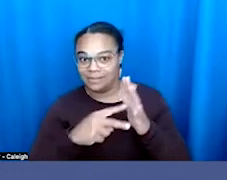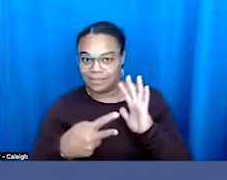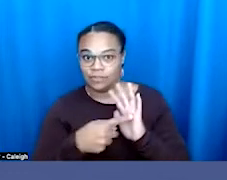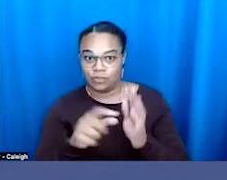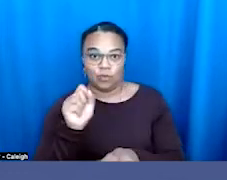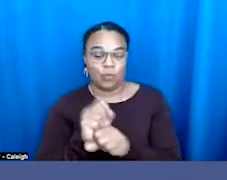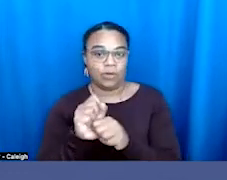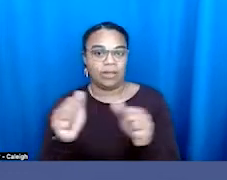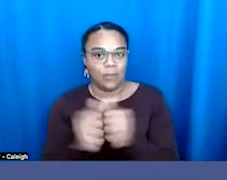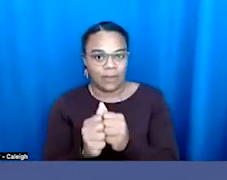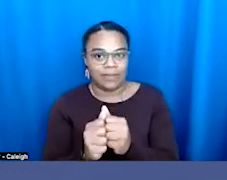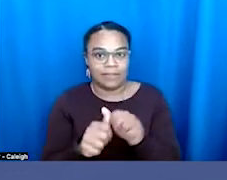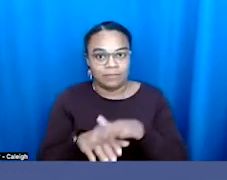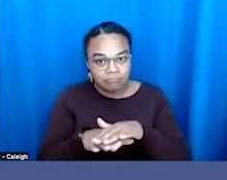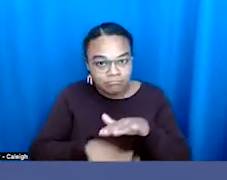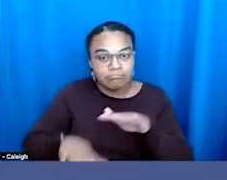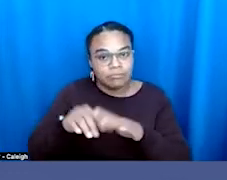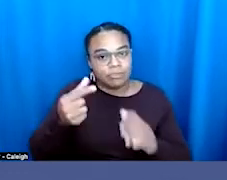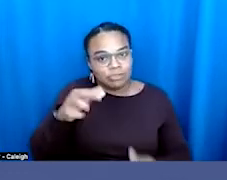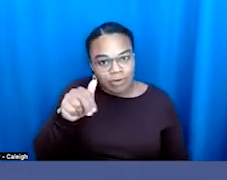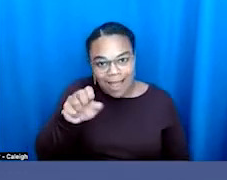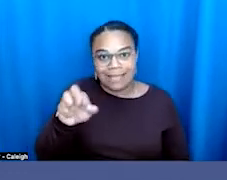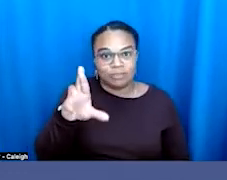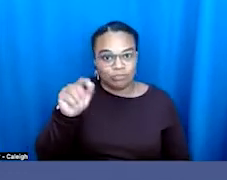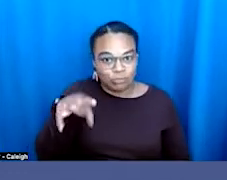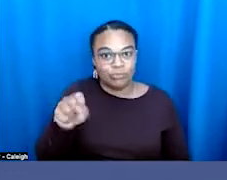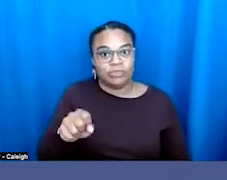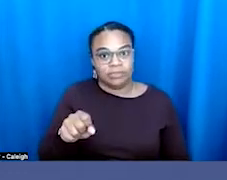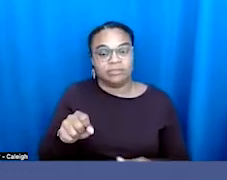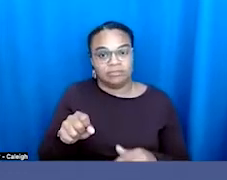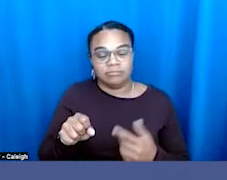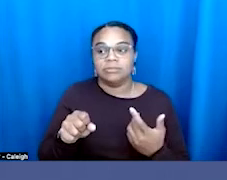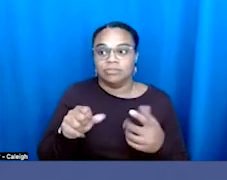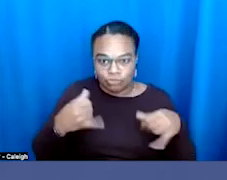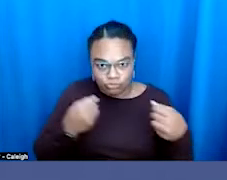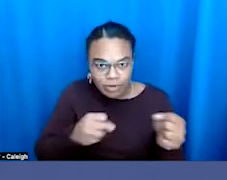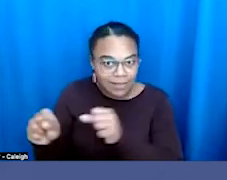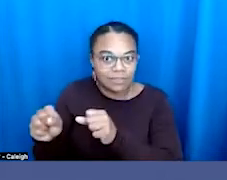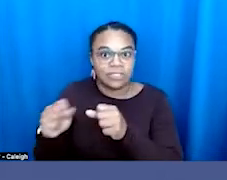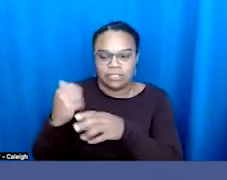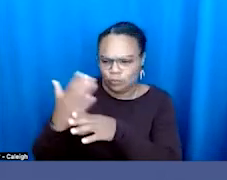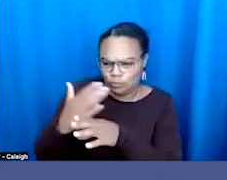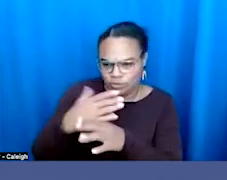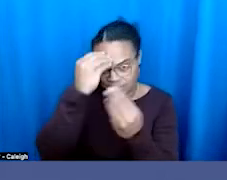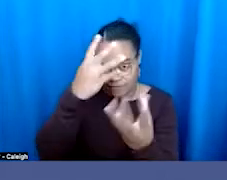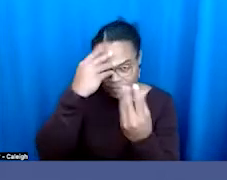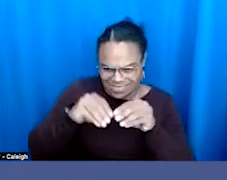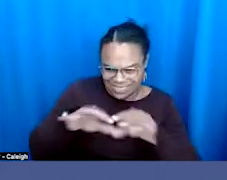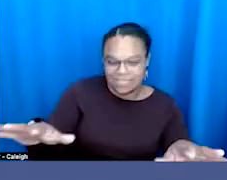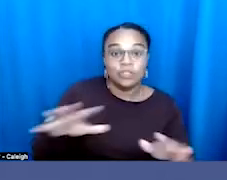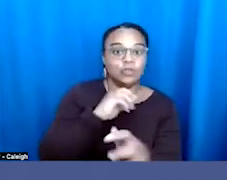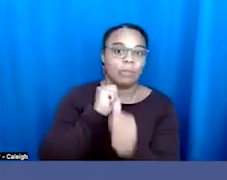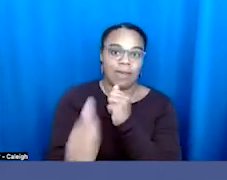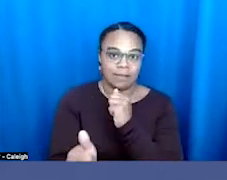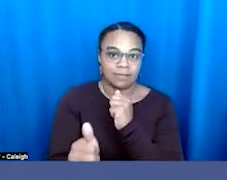grassroots and a grass top strategy, sharing the information that was needed to get these passed, not only